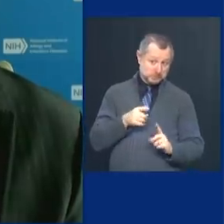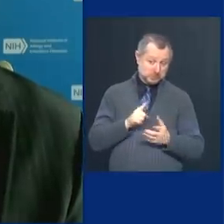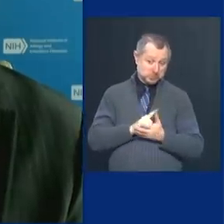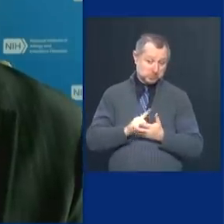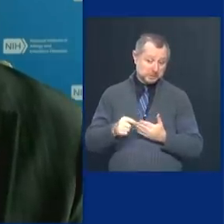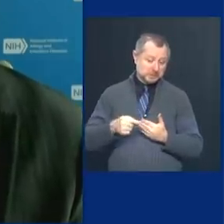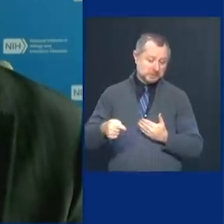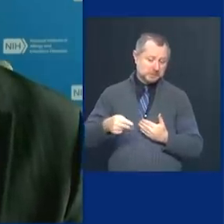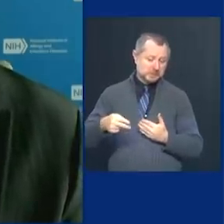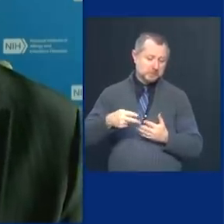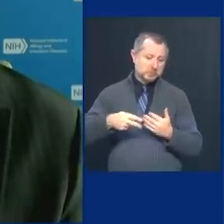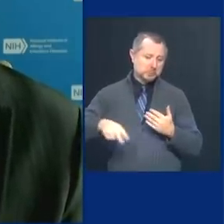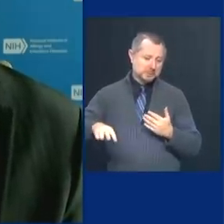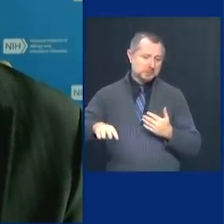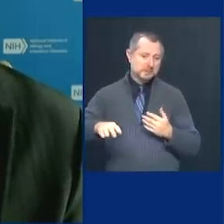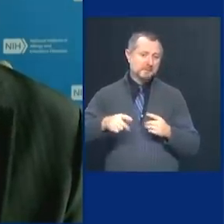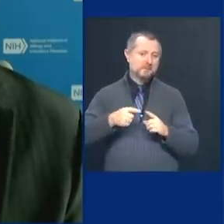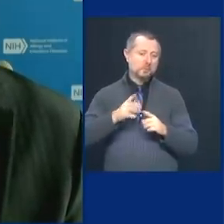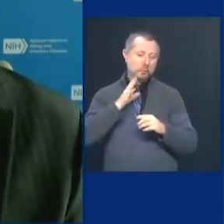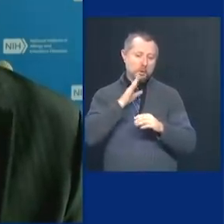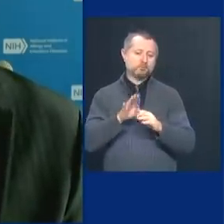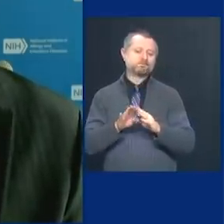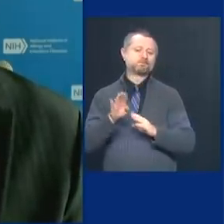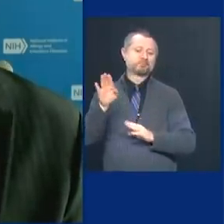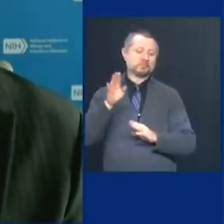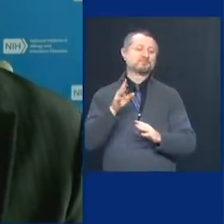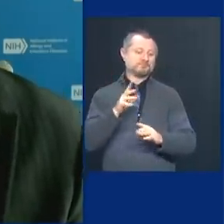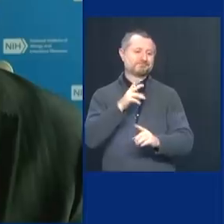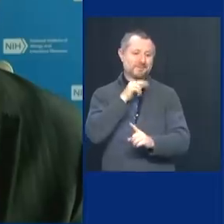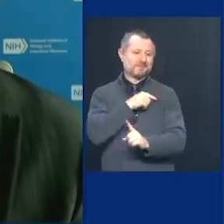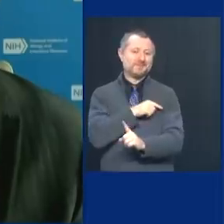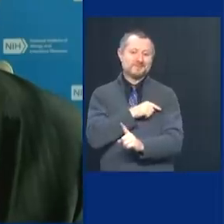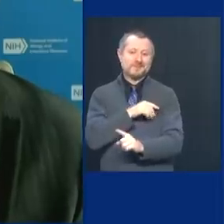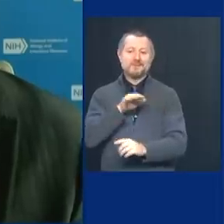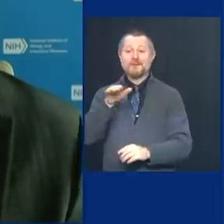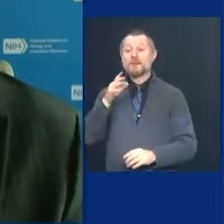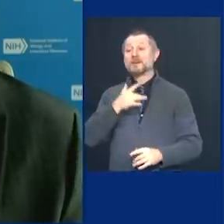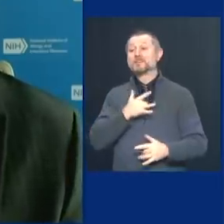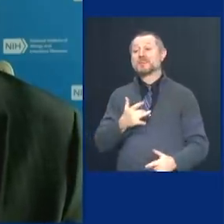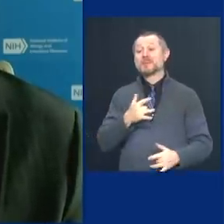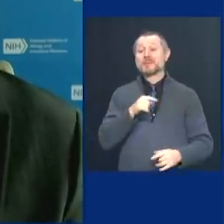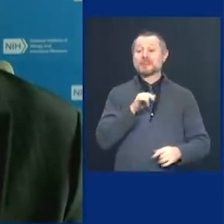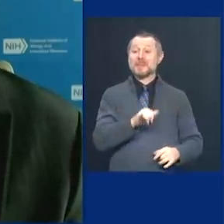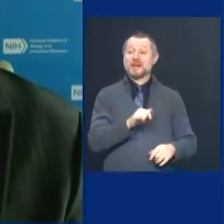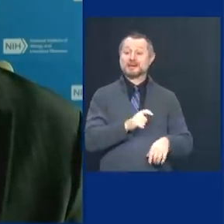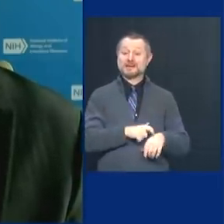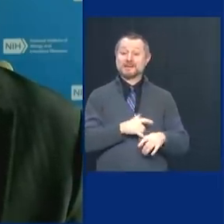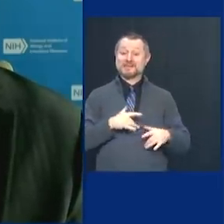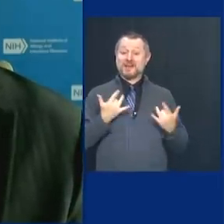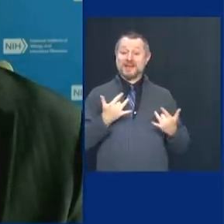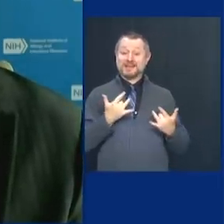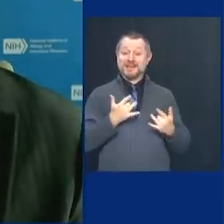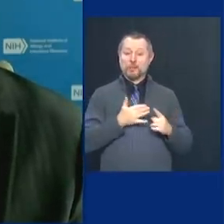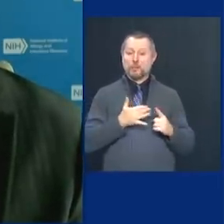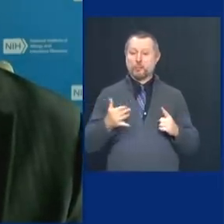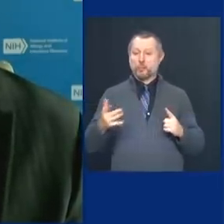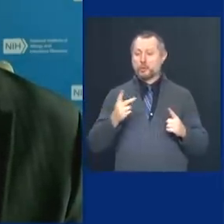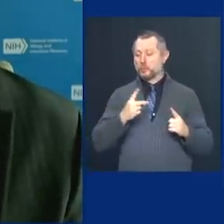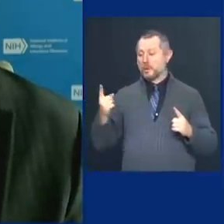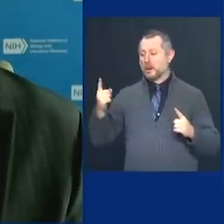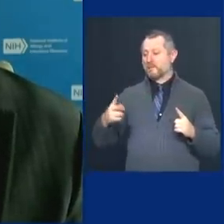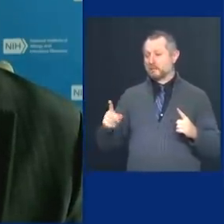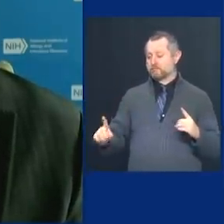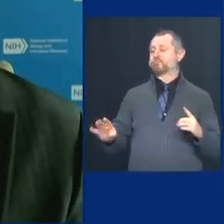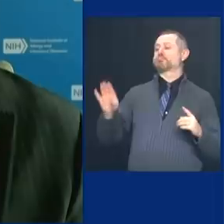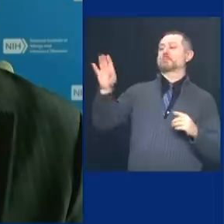and a half from now, because it's usually two and a half weeks from the time of the event. The problem is